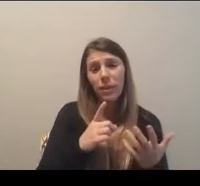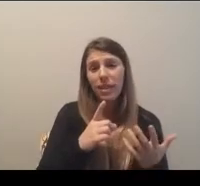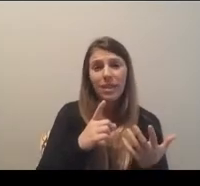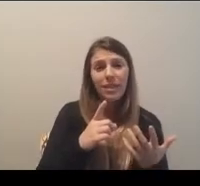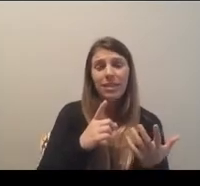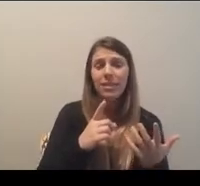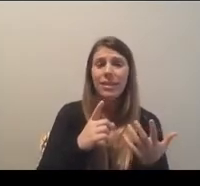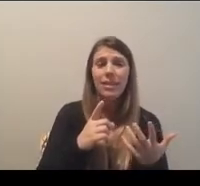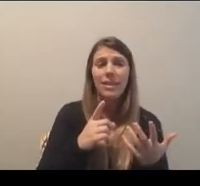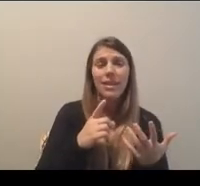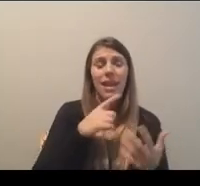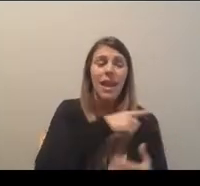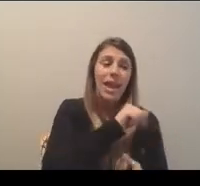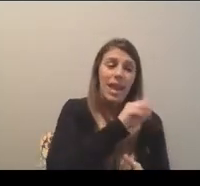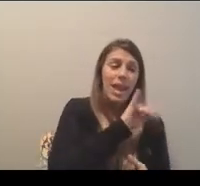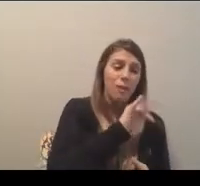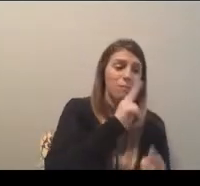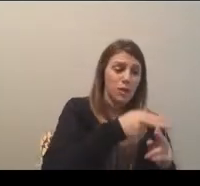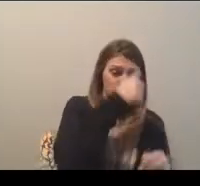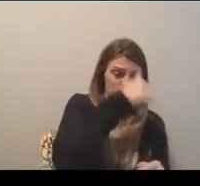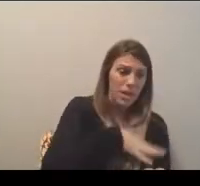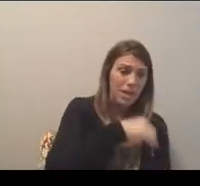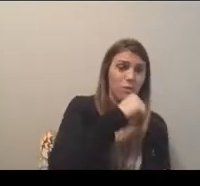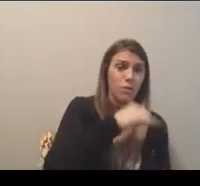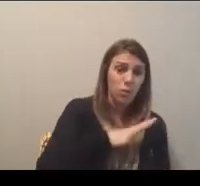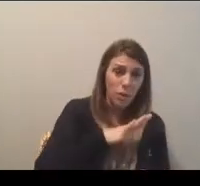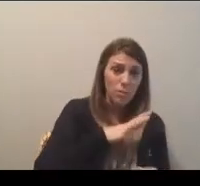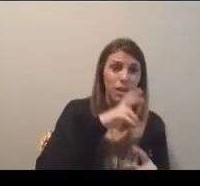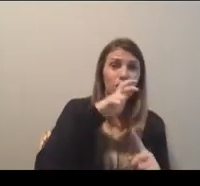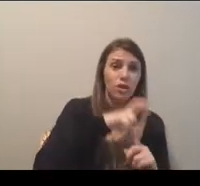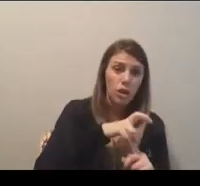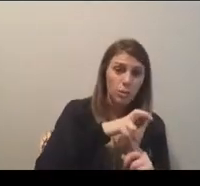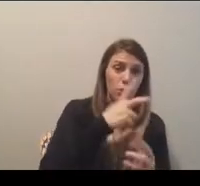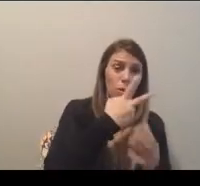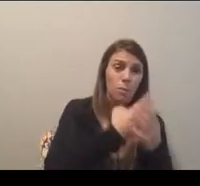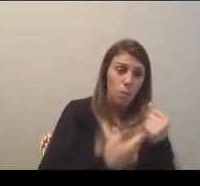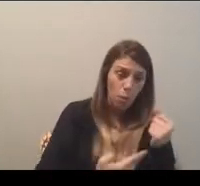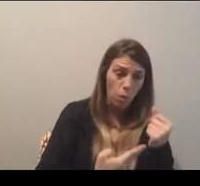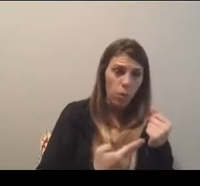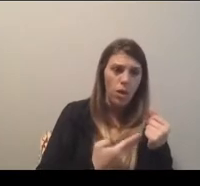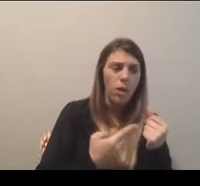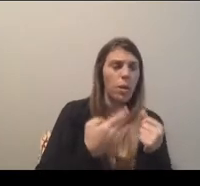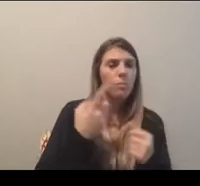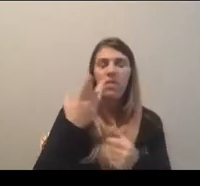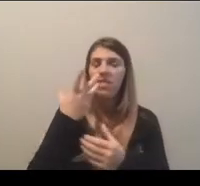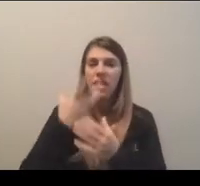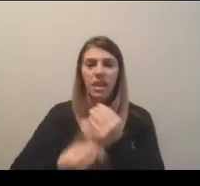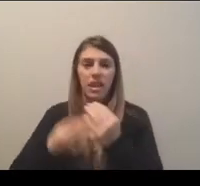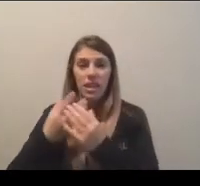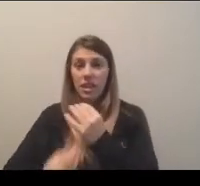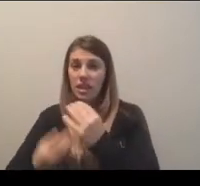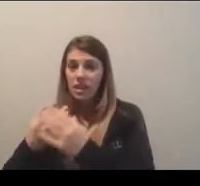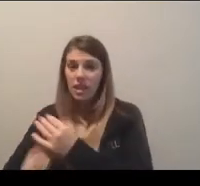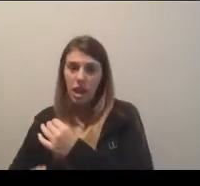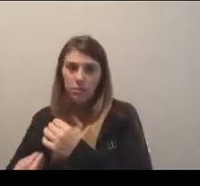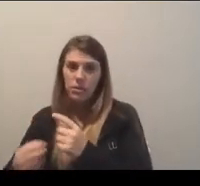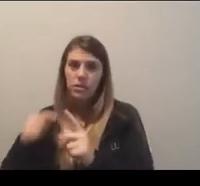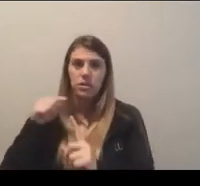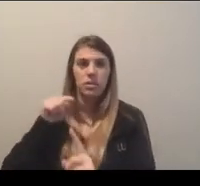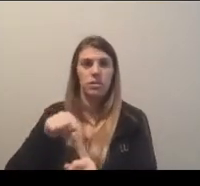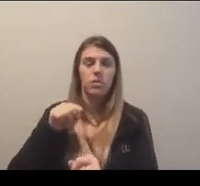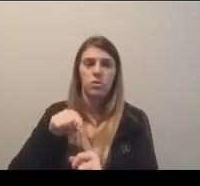are, although Amy referenced both the men's and women's basketball championships, the gaps that had to be overcome were, were,